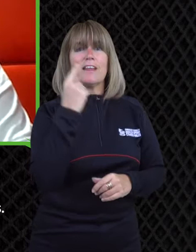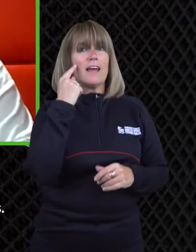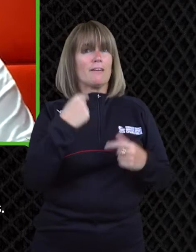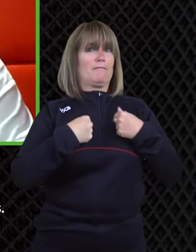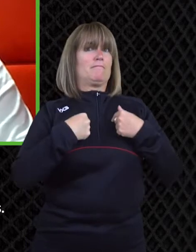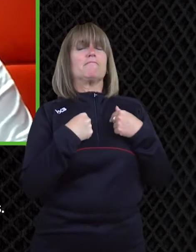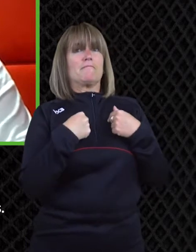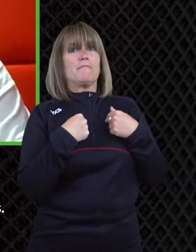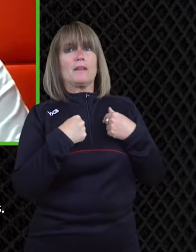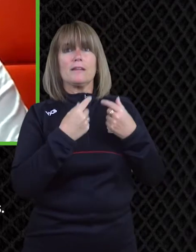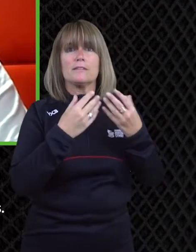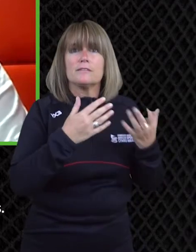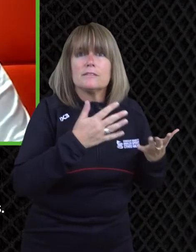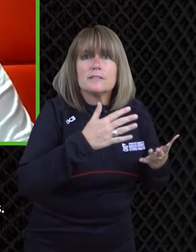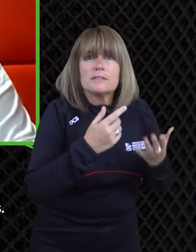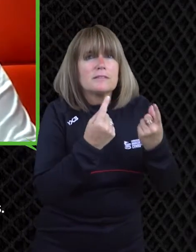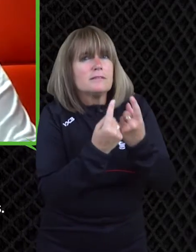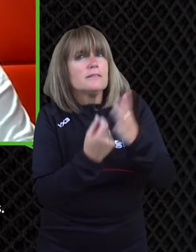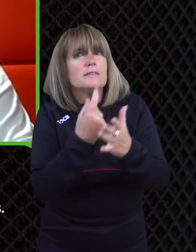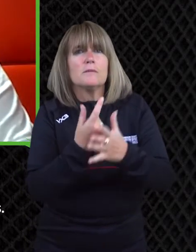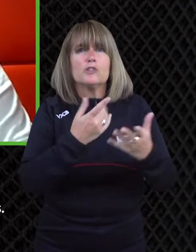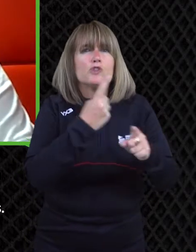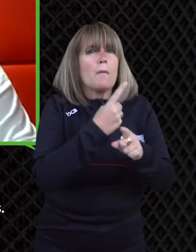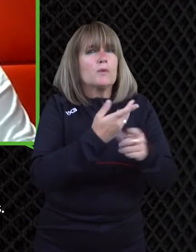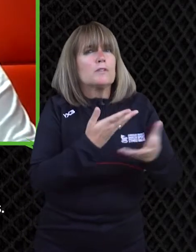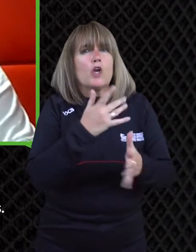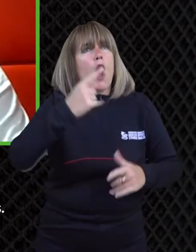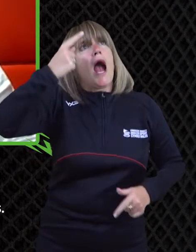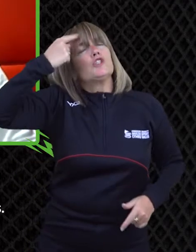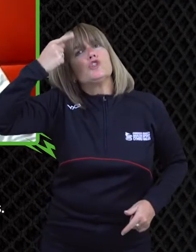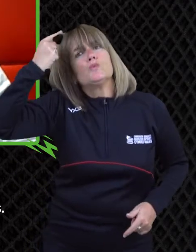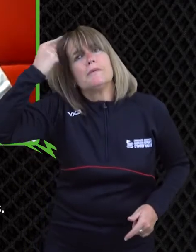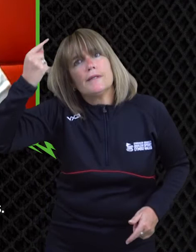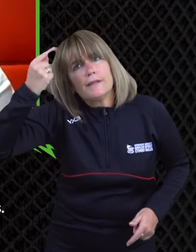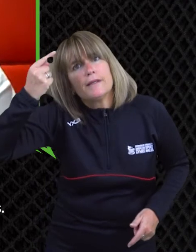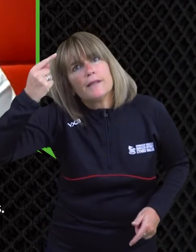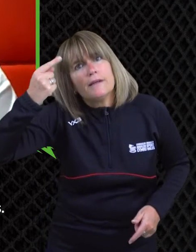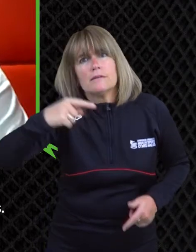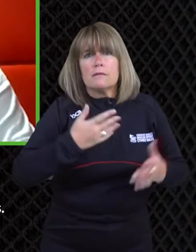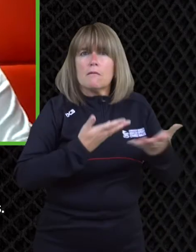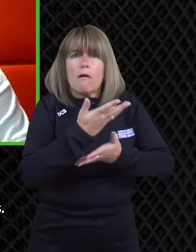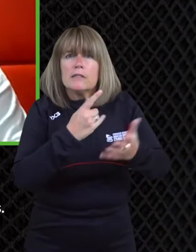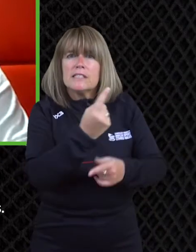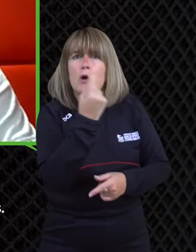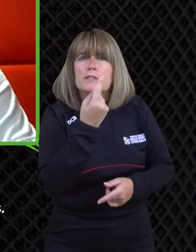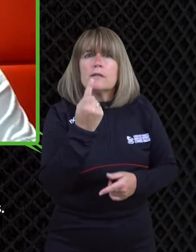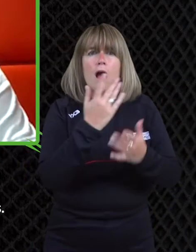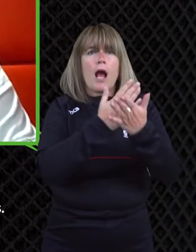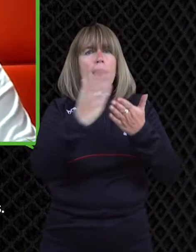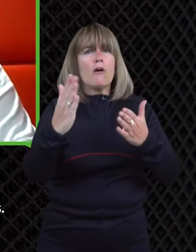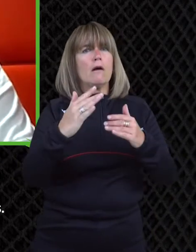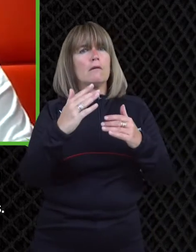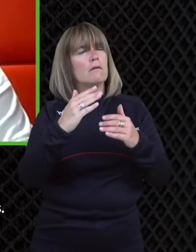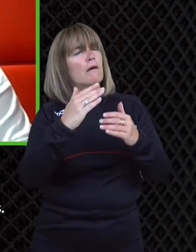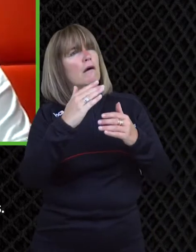years now and you know shows like the last leg as well have really i felt personally have really kind of broken down some barriers and